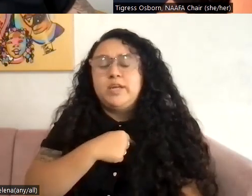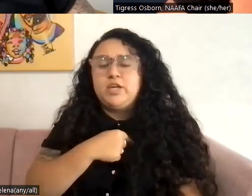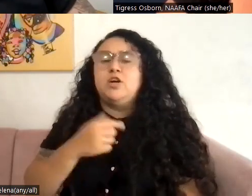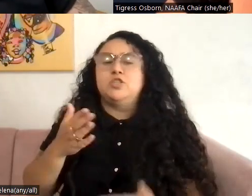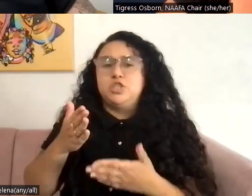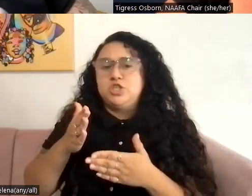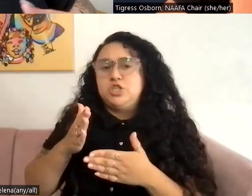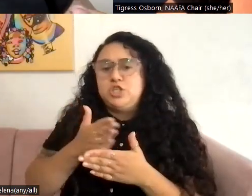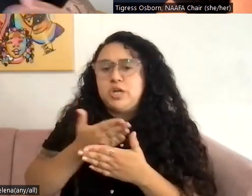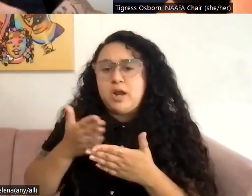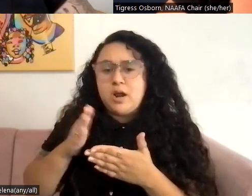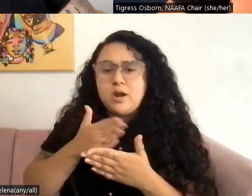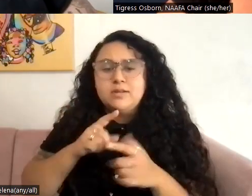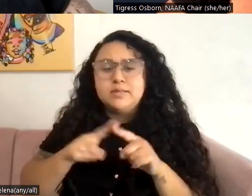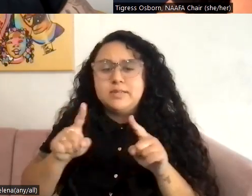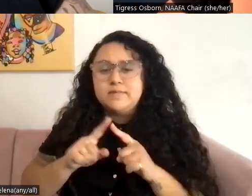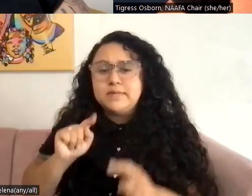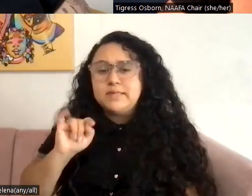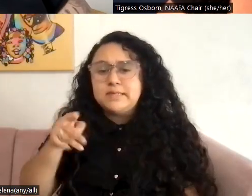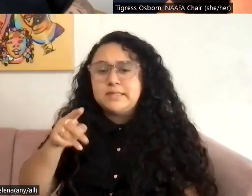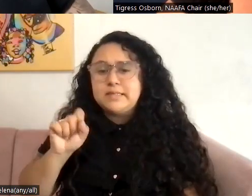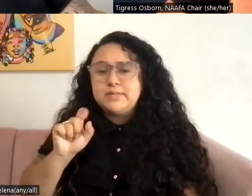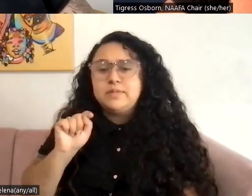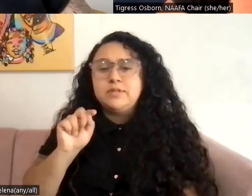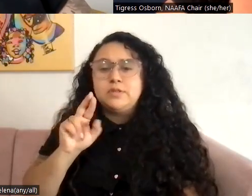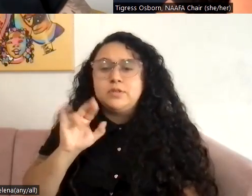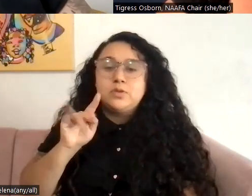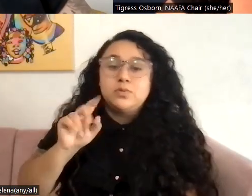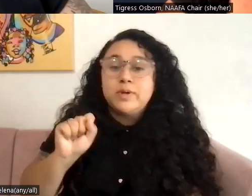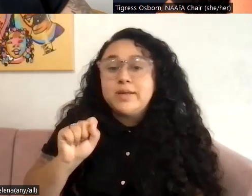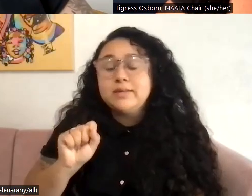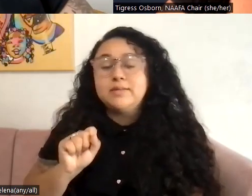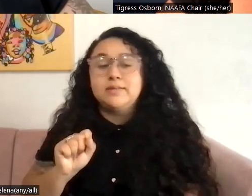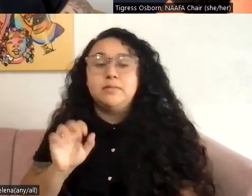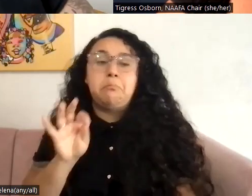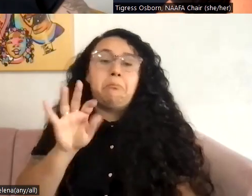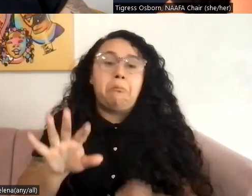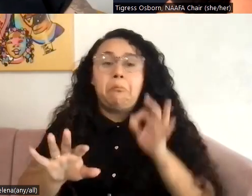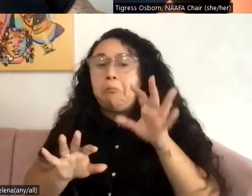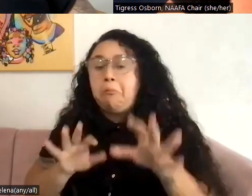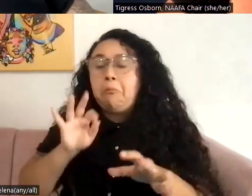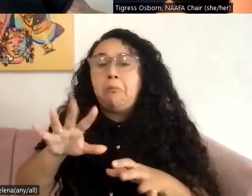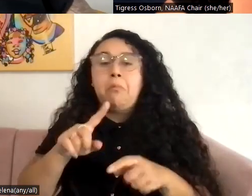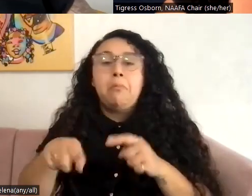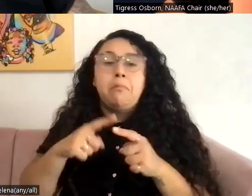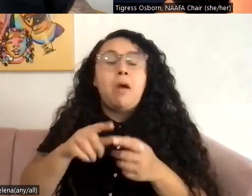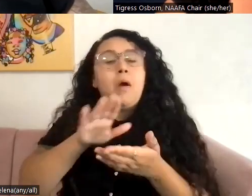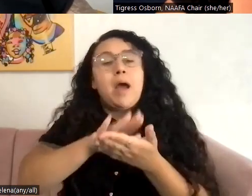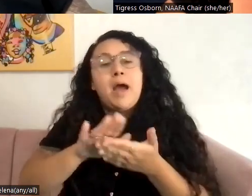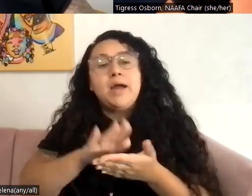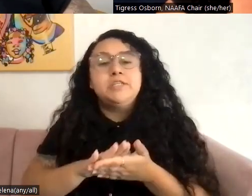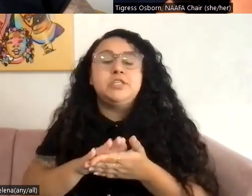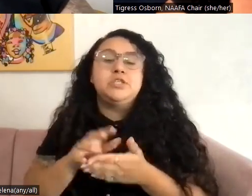different tips and tricks and, and things around hygiene, around travel,